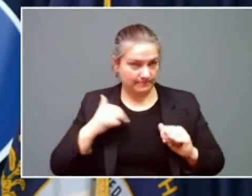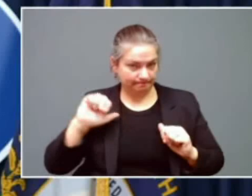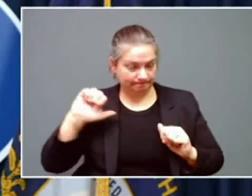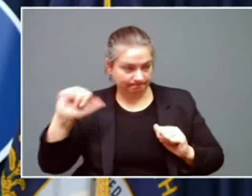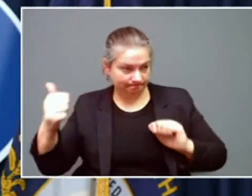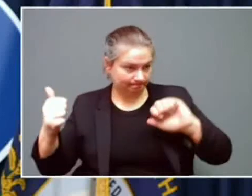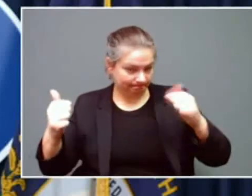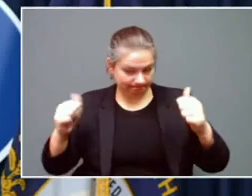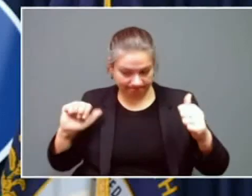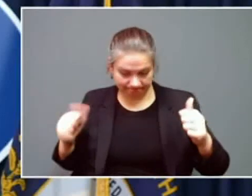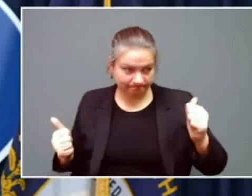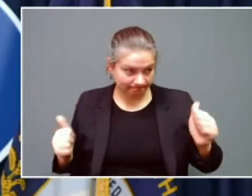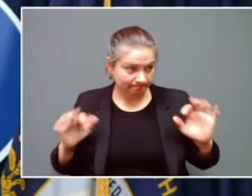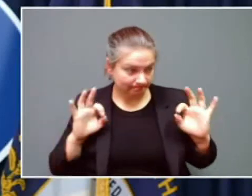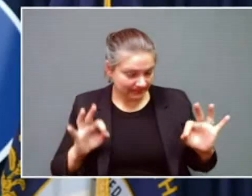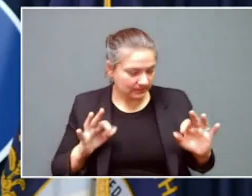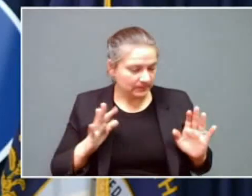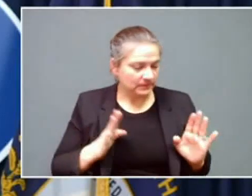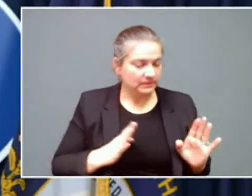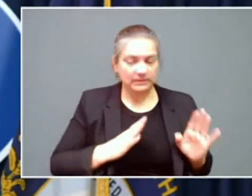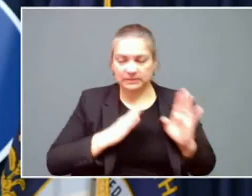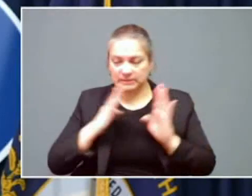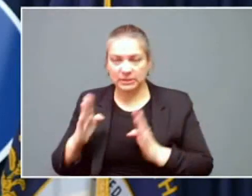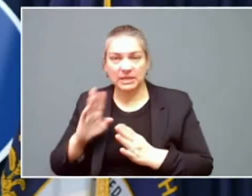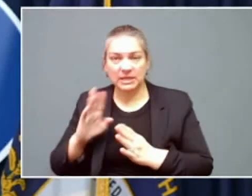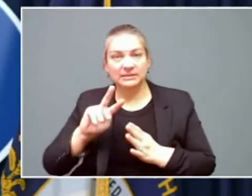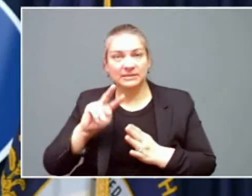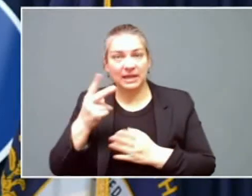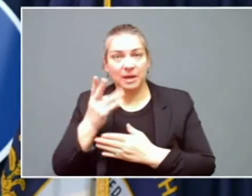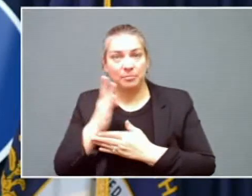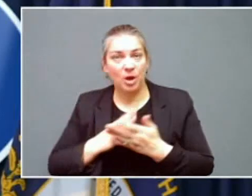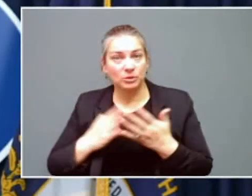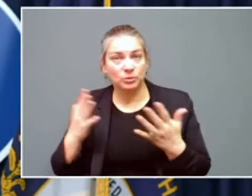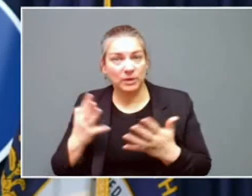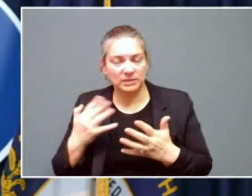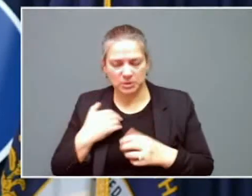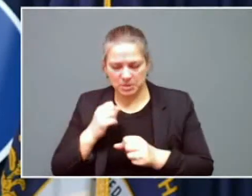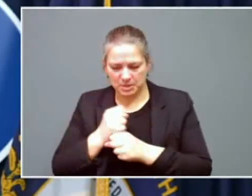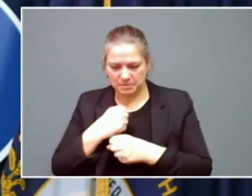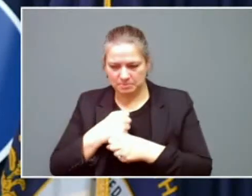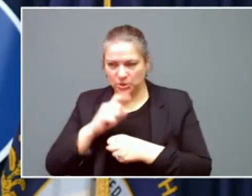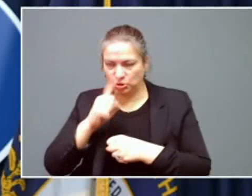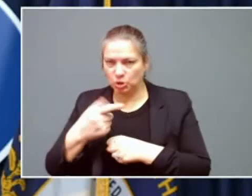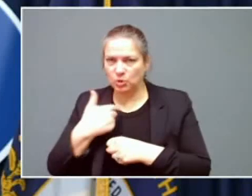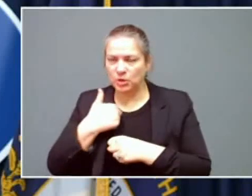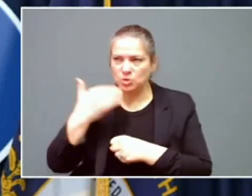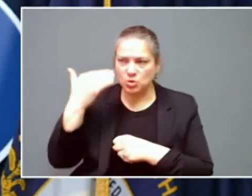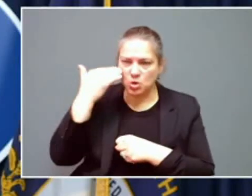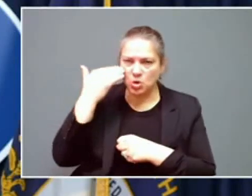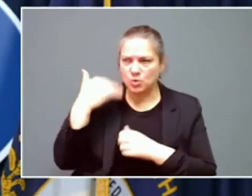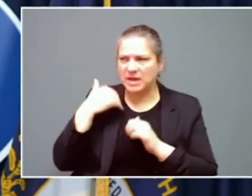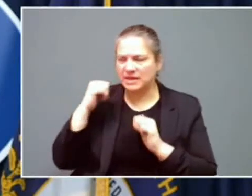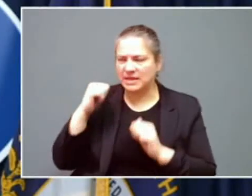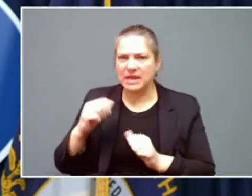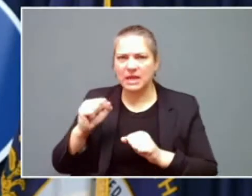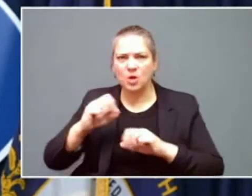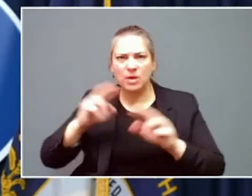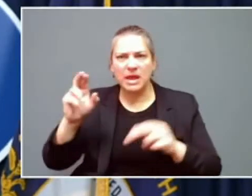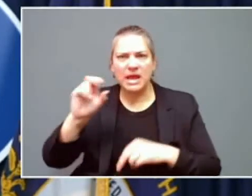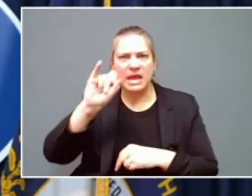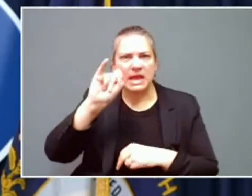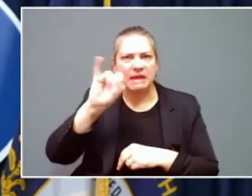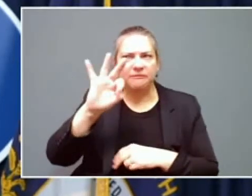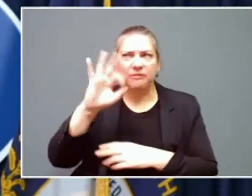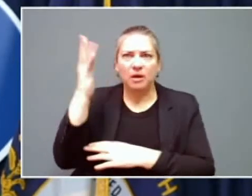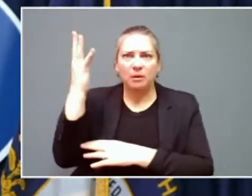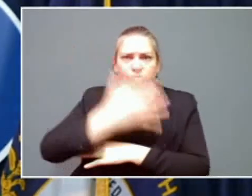checks, of getting out in the communities, of clearing not just vehicles, but debris off of the roadways to